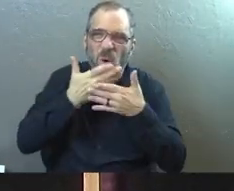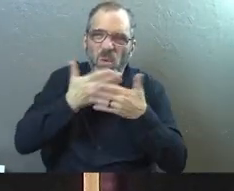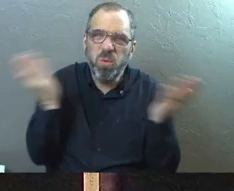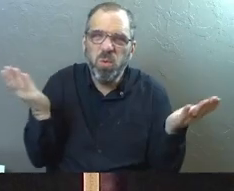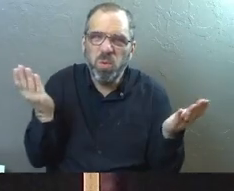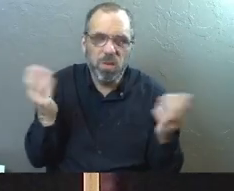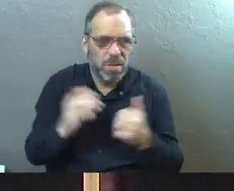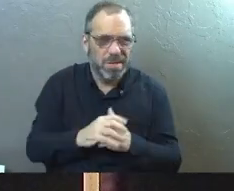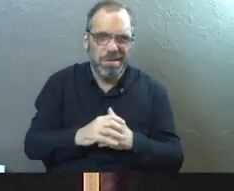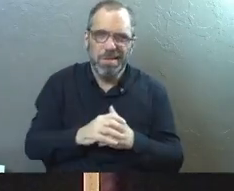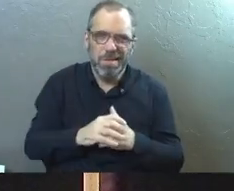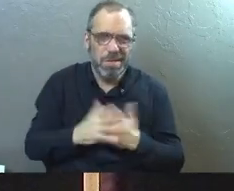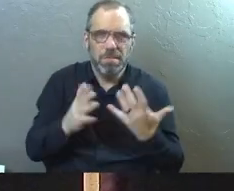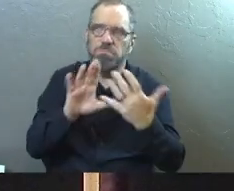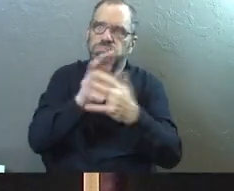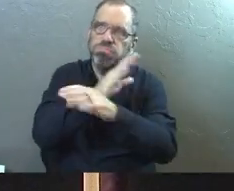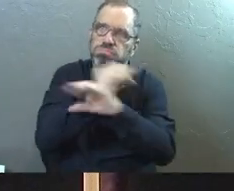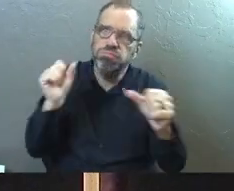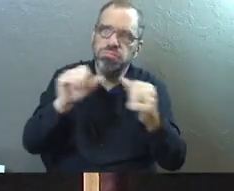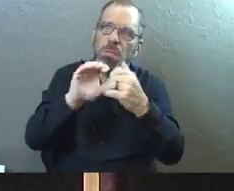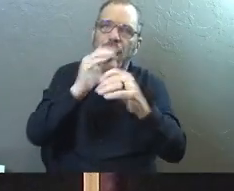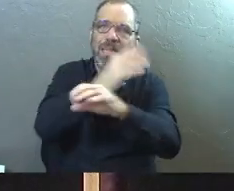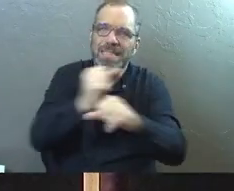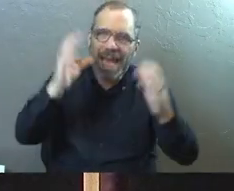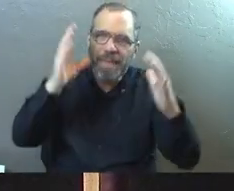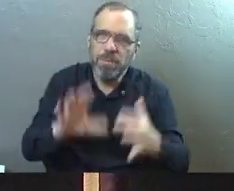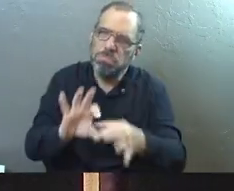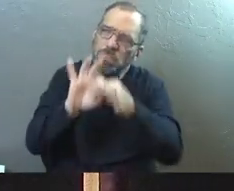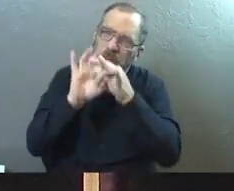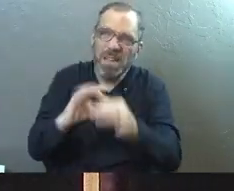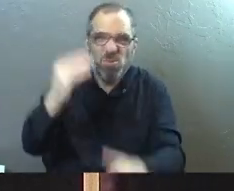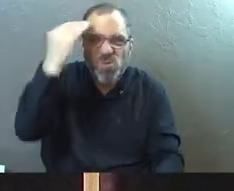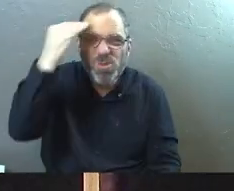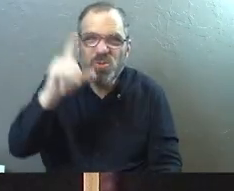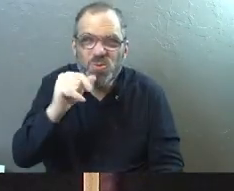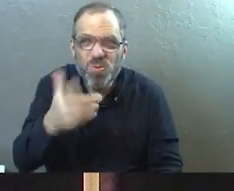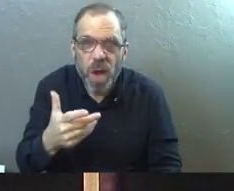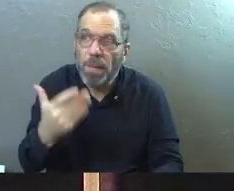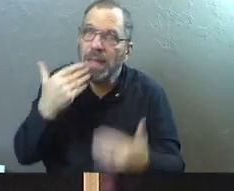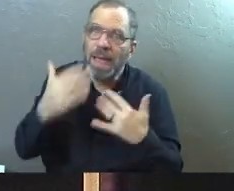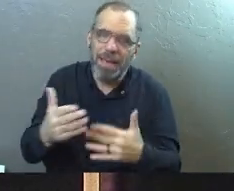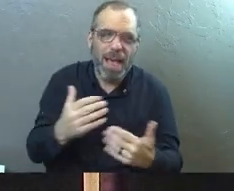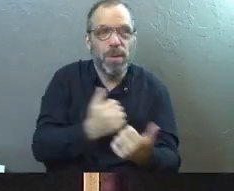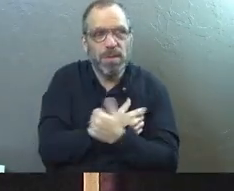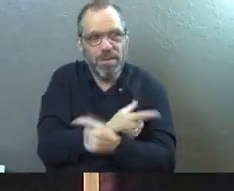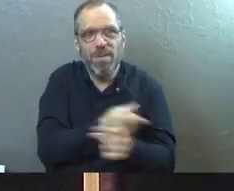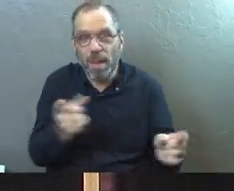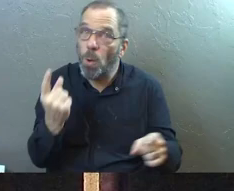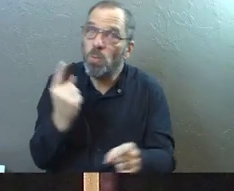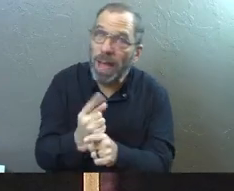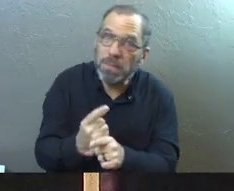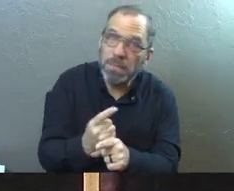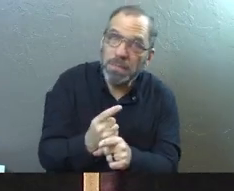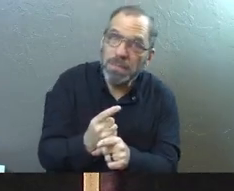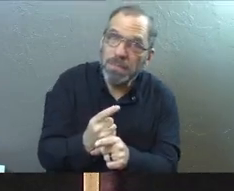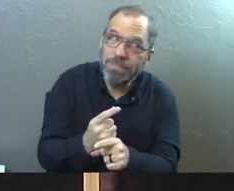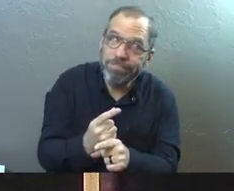There's no real walking out with the Savior on a daily basis. Do you know those people? Praise God for those people. We love those people, right?